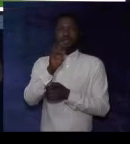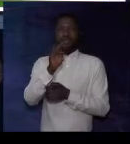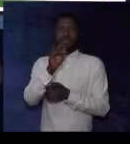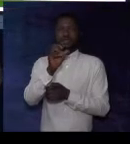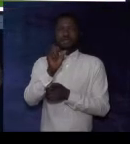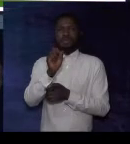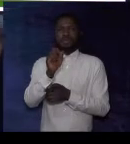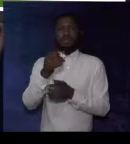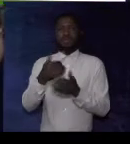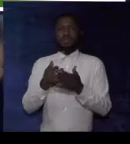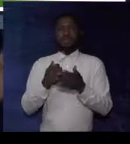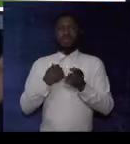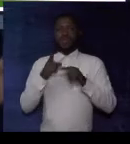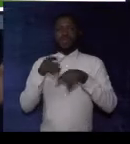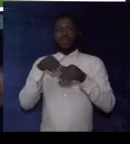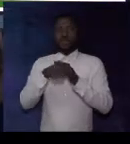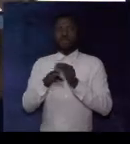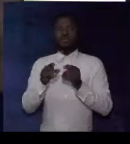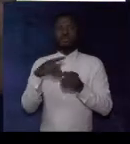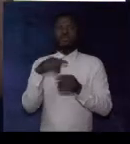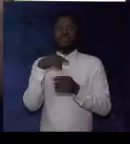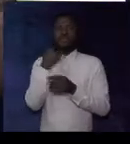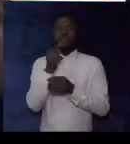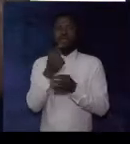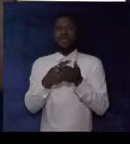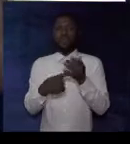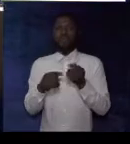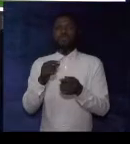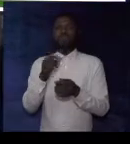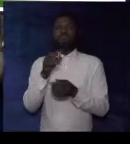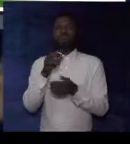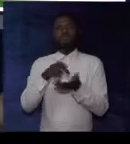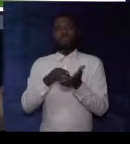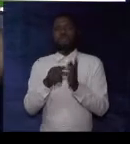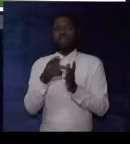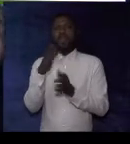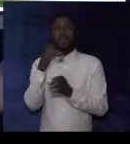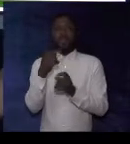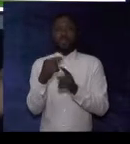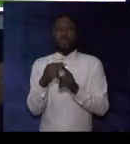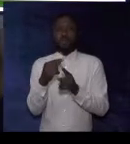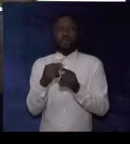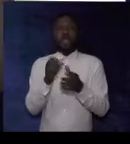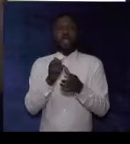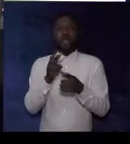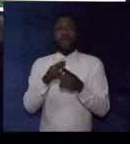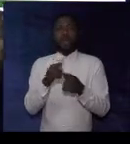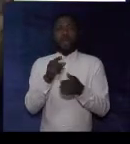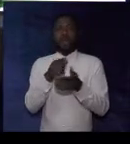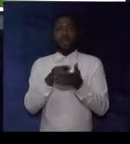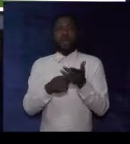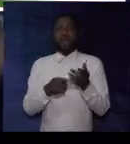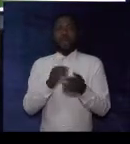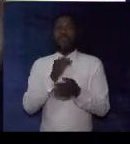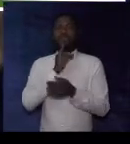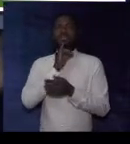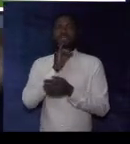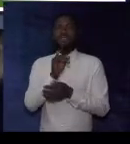Synonyms. Before we go into saying what synonym means or